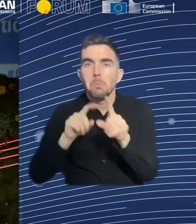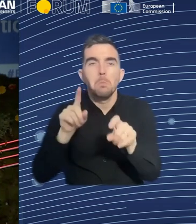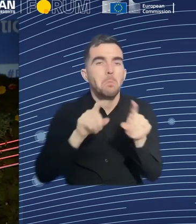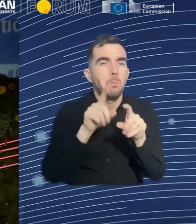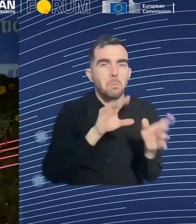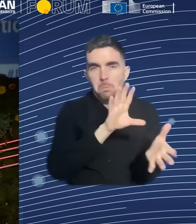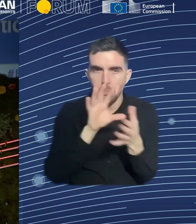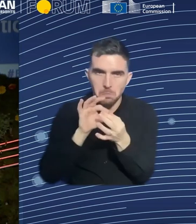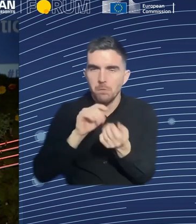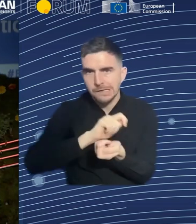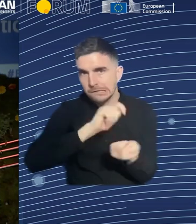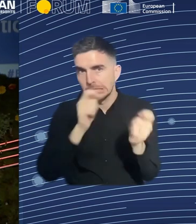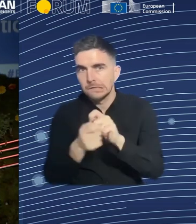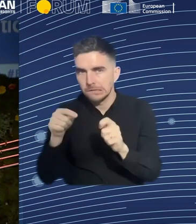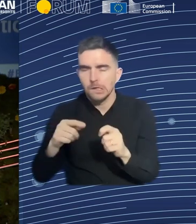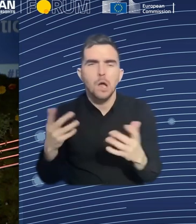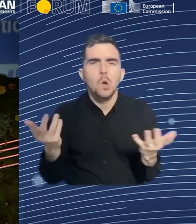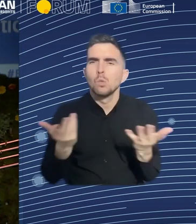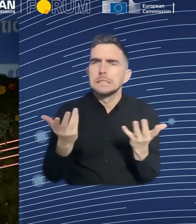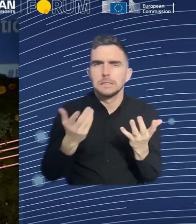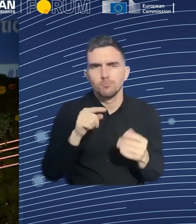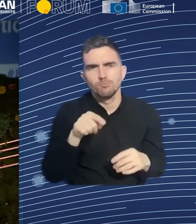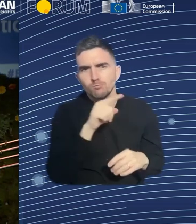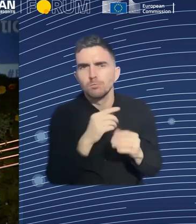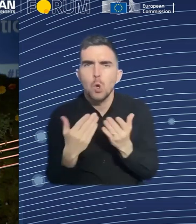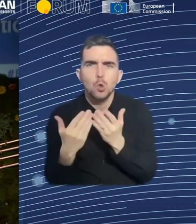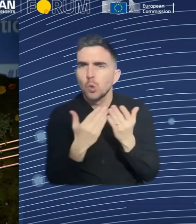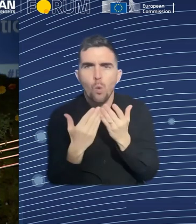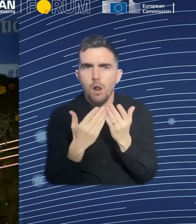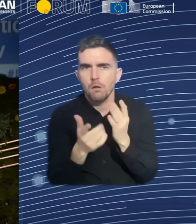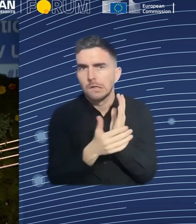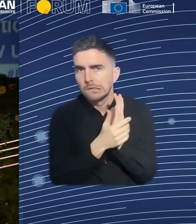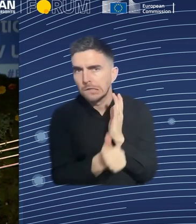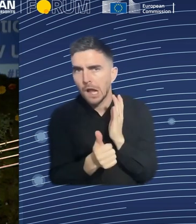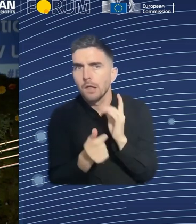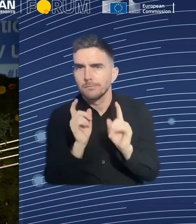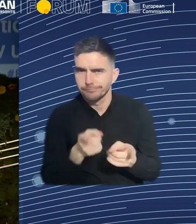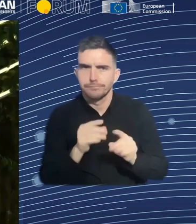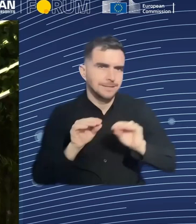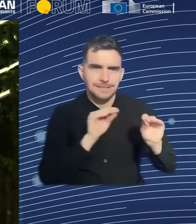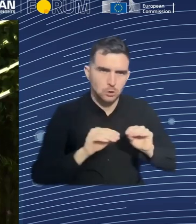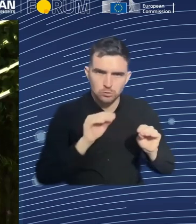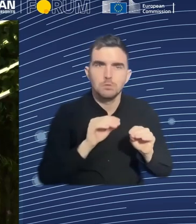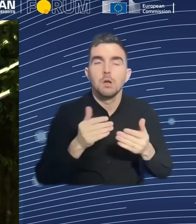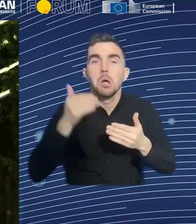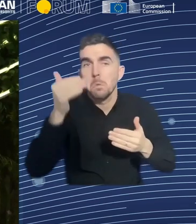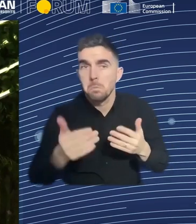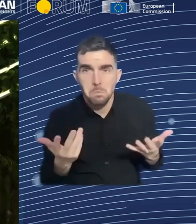To follow up on the importance of education, as Letizio was saying. Well, the